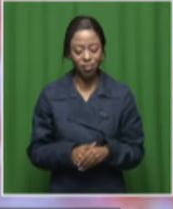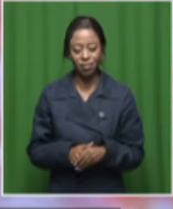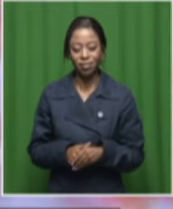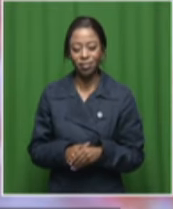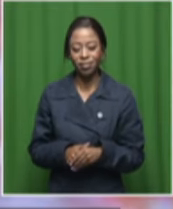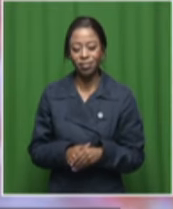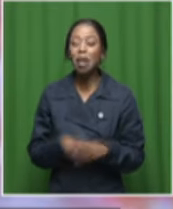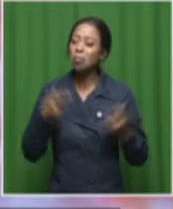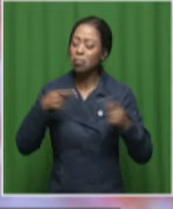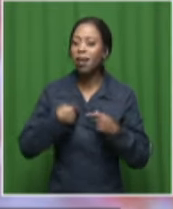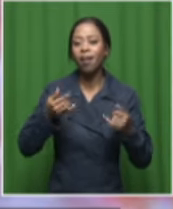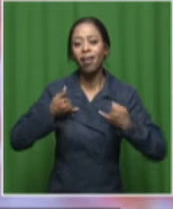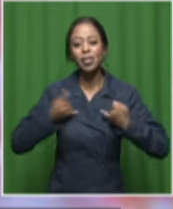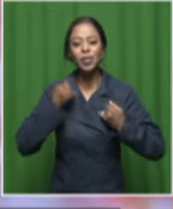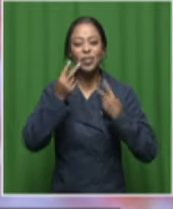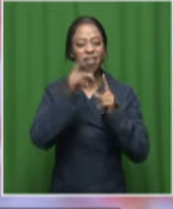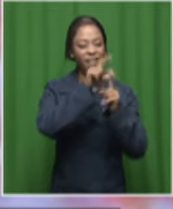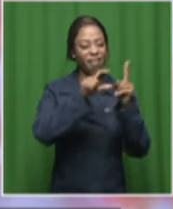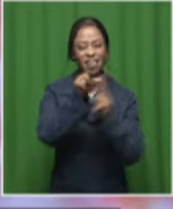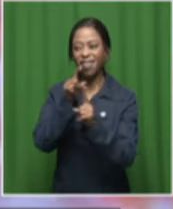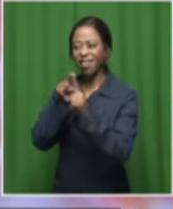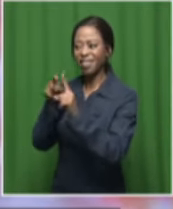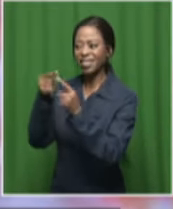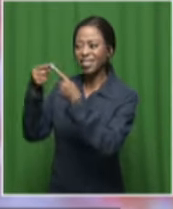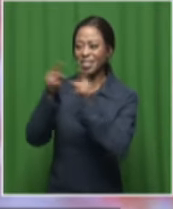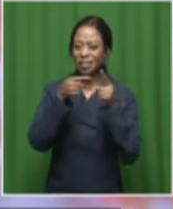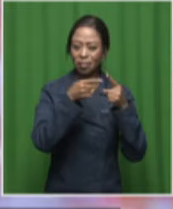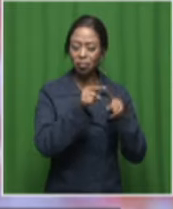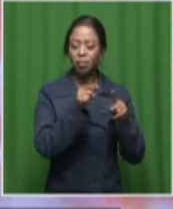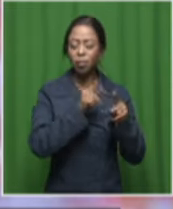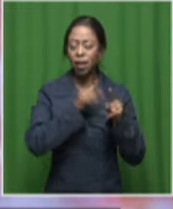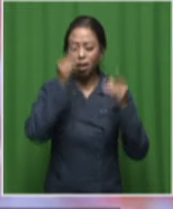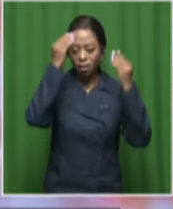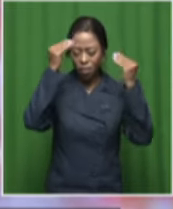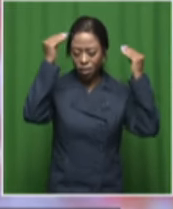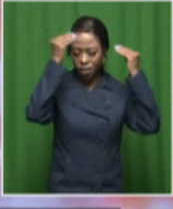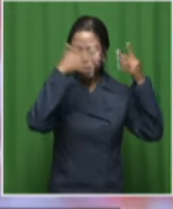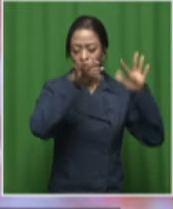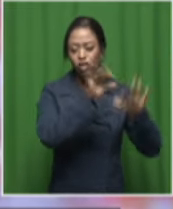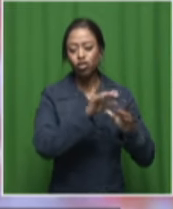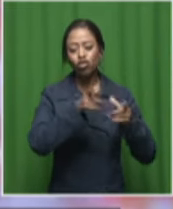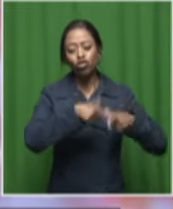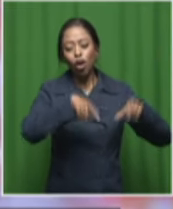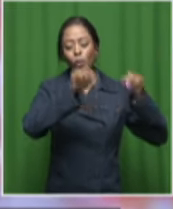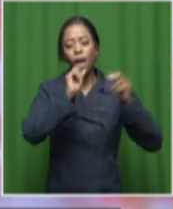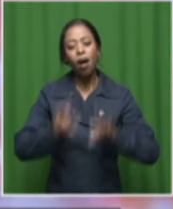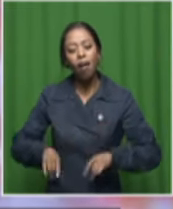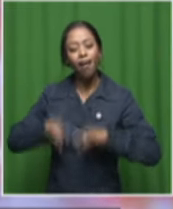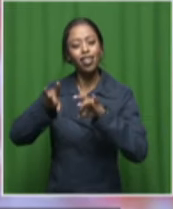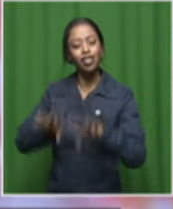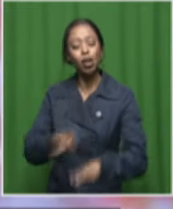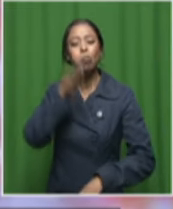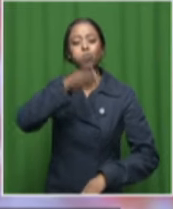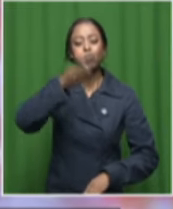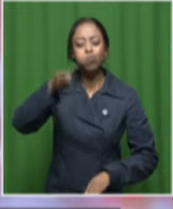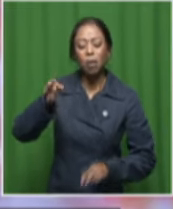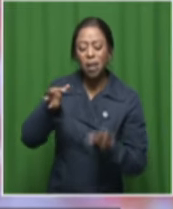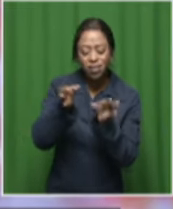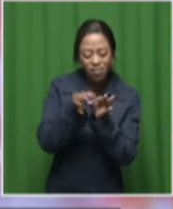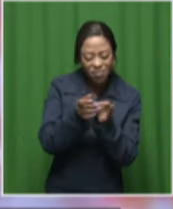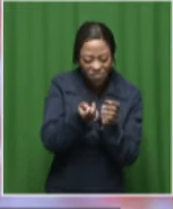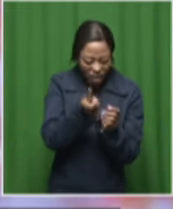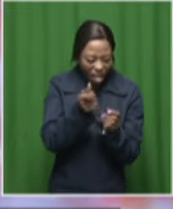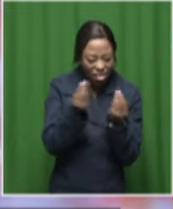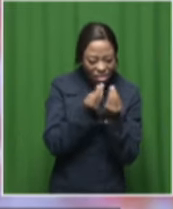seeing a cultural difference because I was in Mexico. I've also performed in Japan and Australia. There's those small little